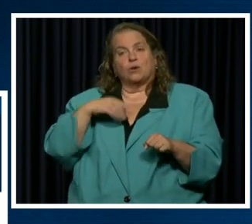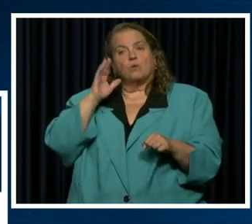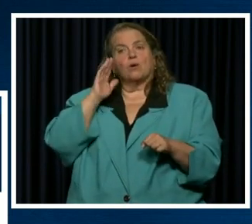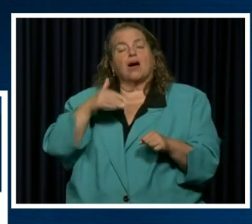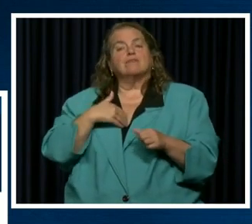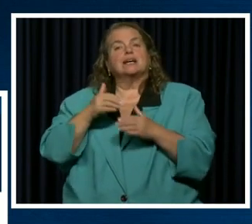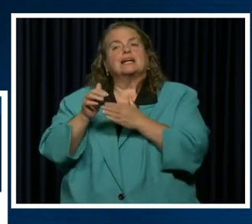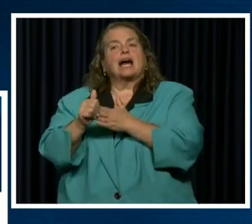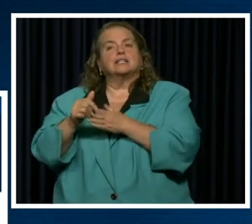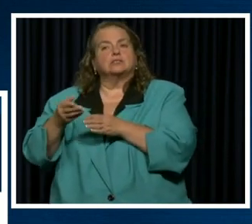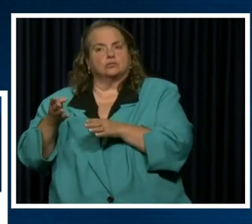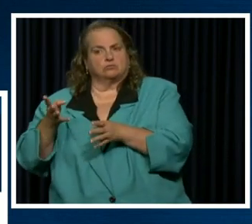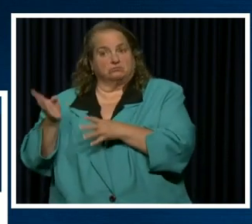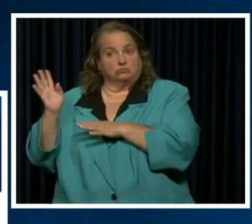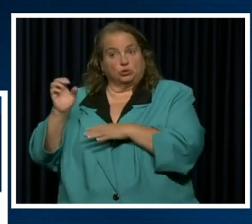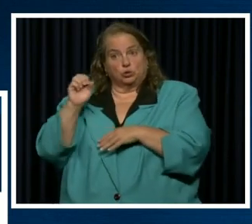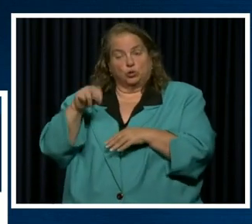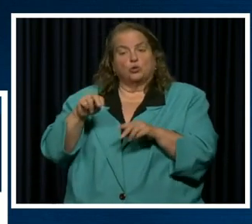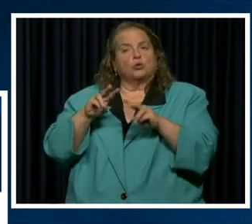have guidance up, uh, soon.